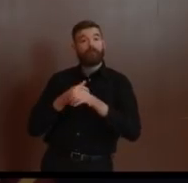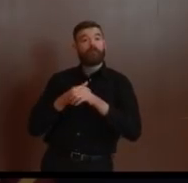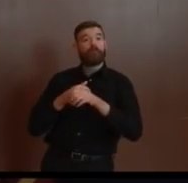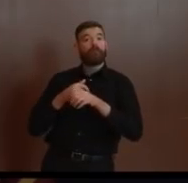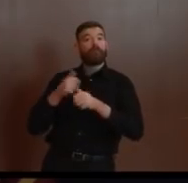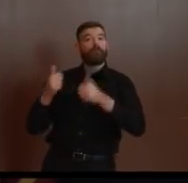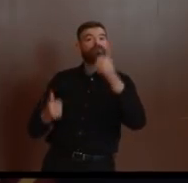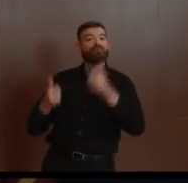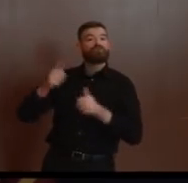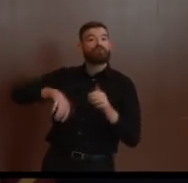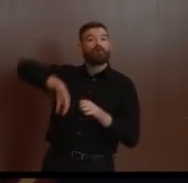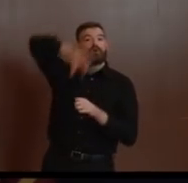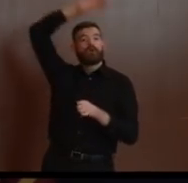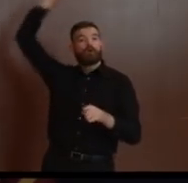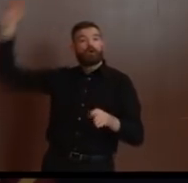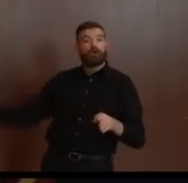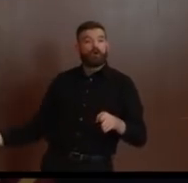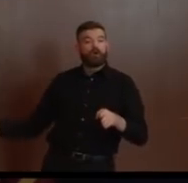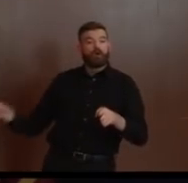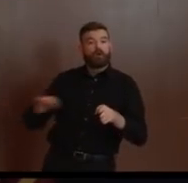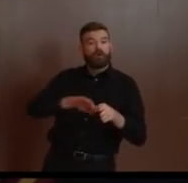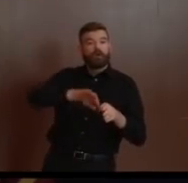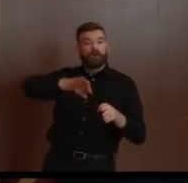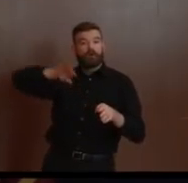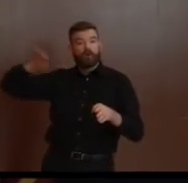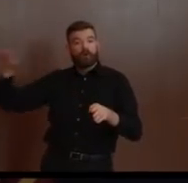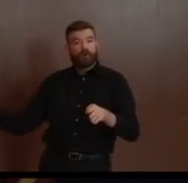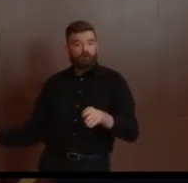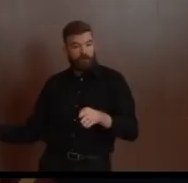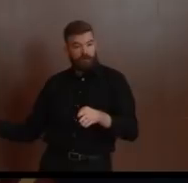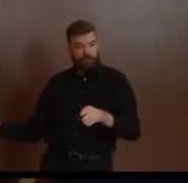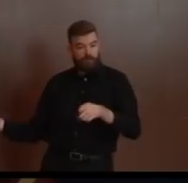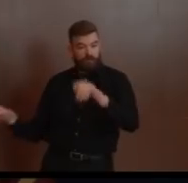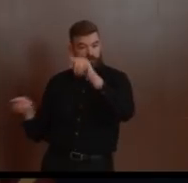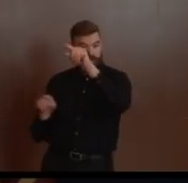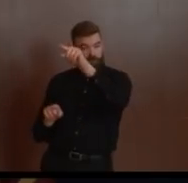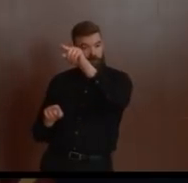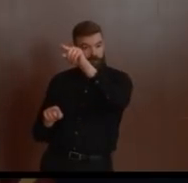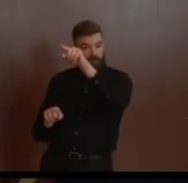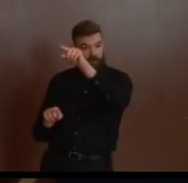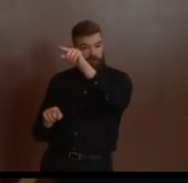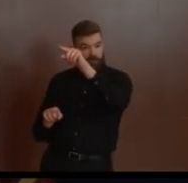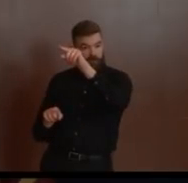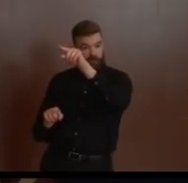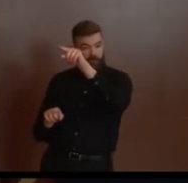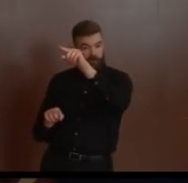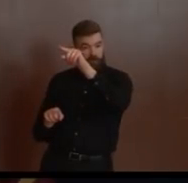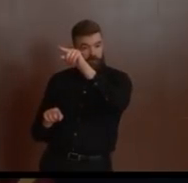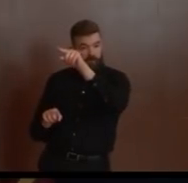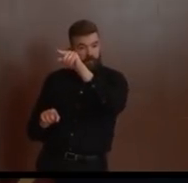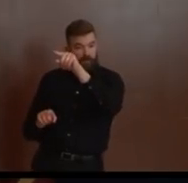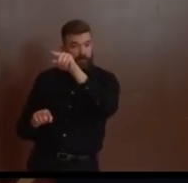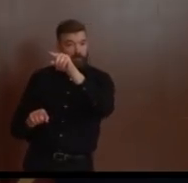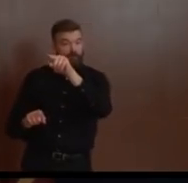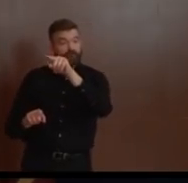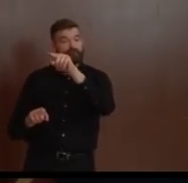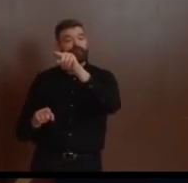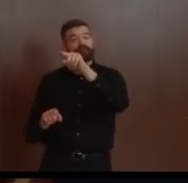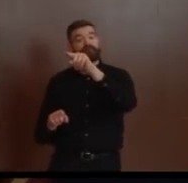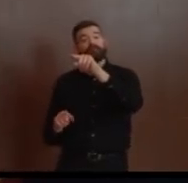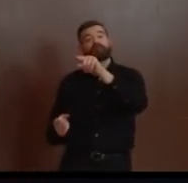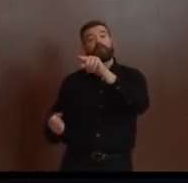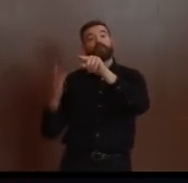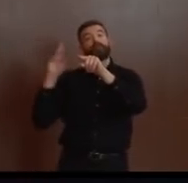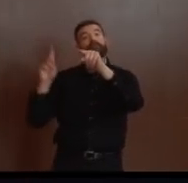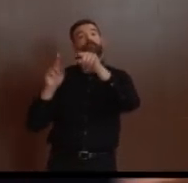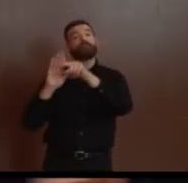obviously, through the aggressive social distancing, to keep the number of folks who get sick and get the virus as low as we can humanly do it. I